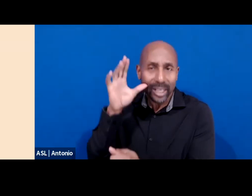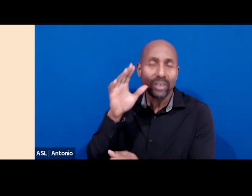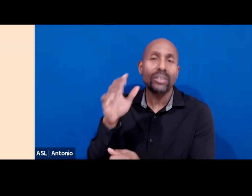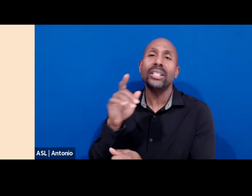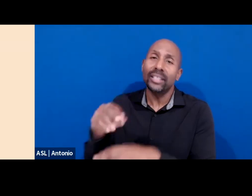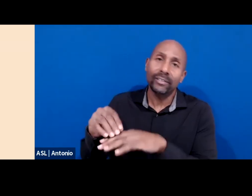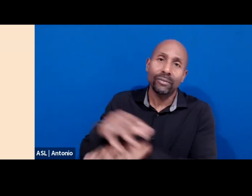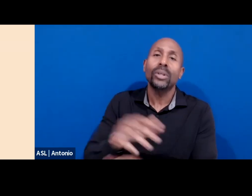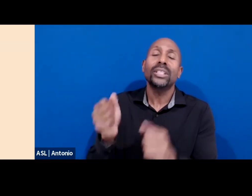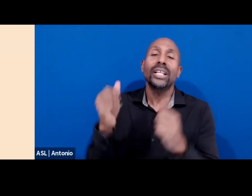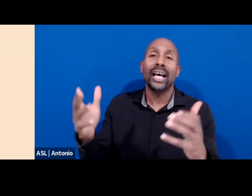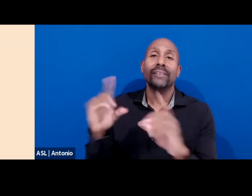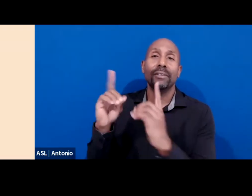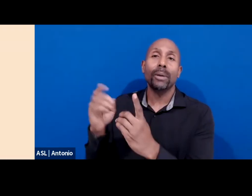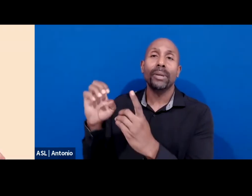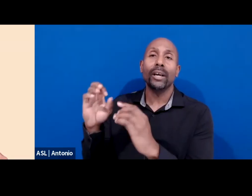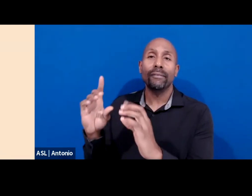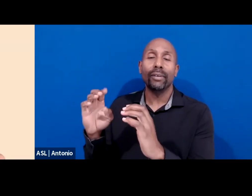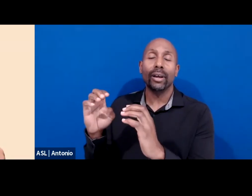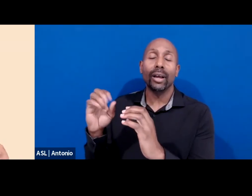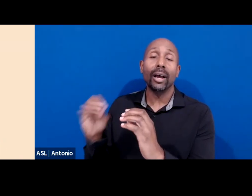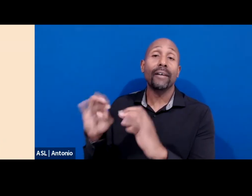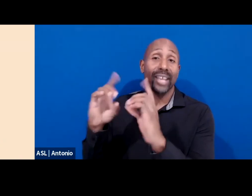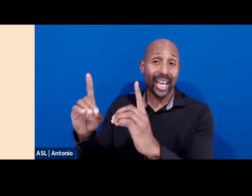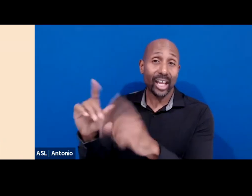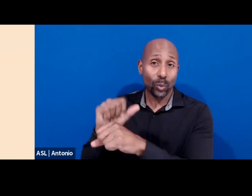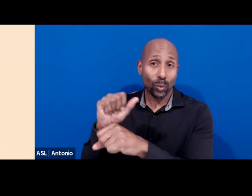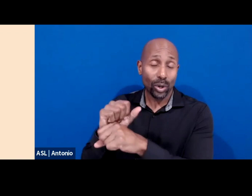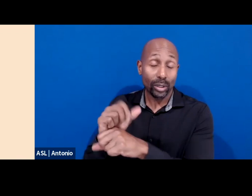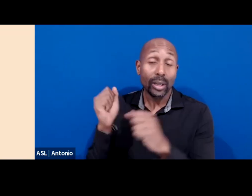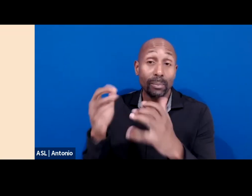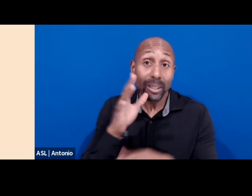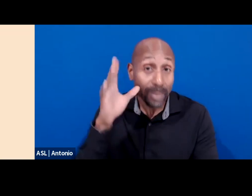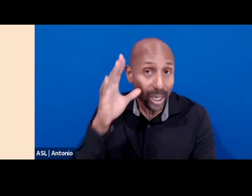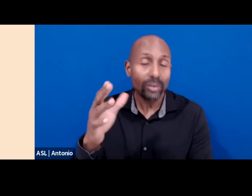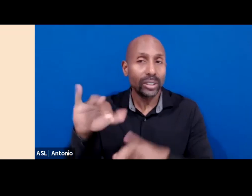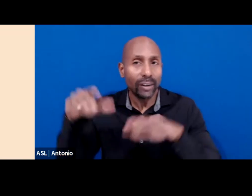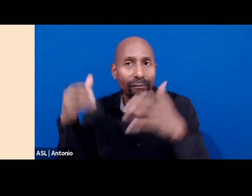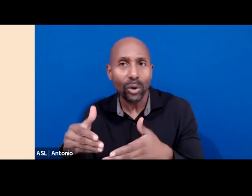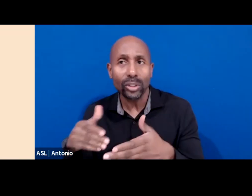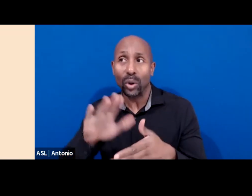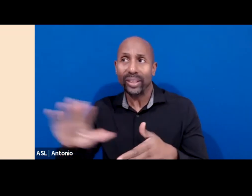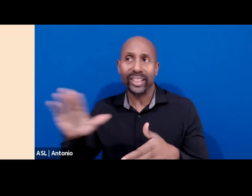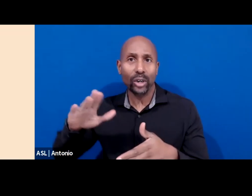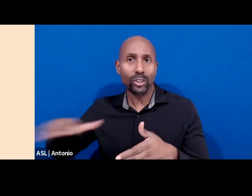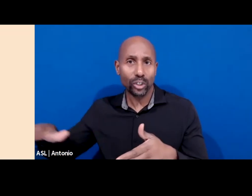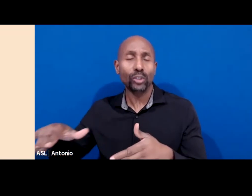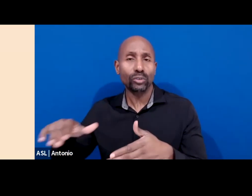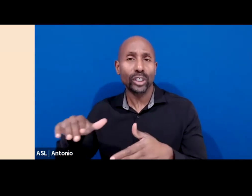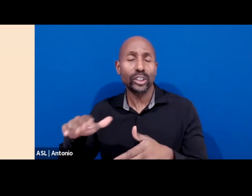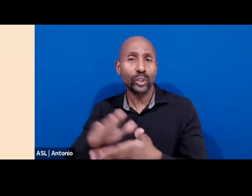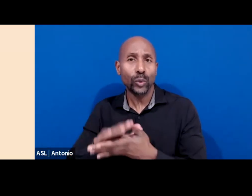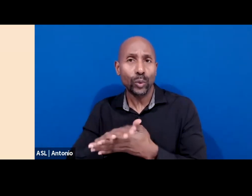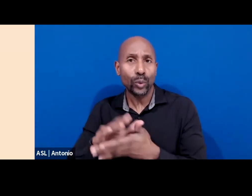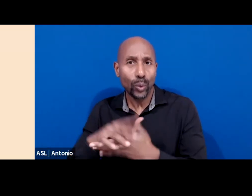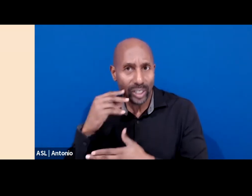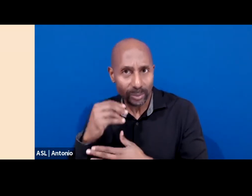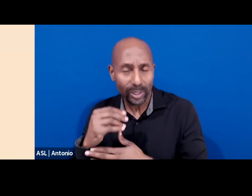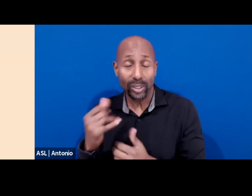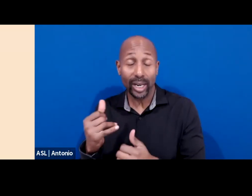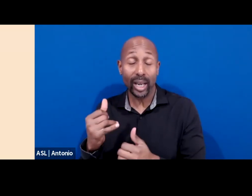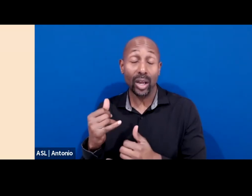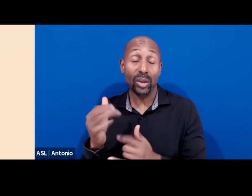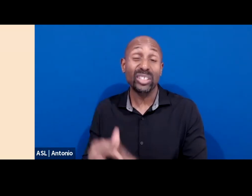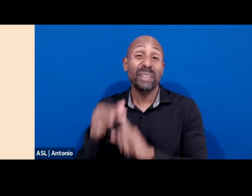focused on how their children are doing in school right now, especially when we know that the pandemic had such a big